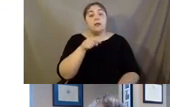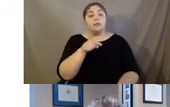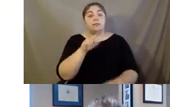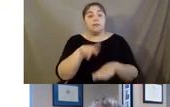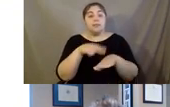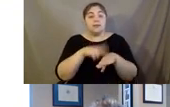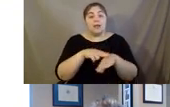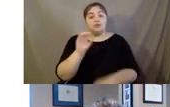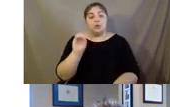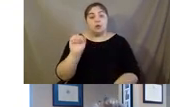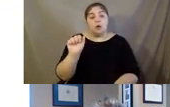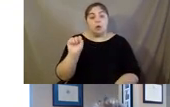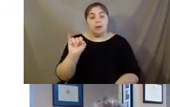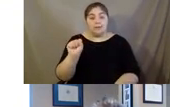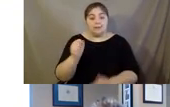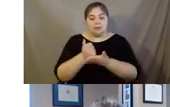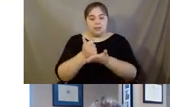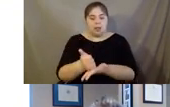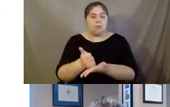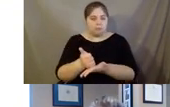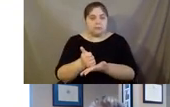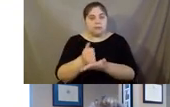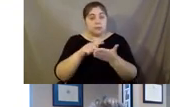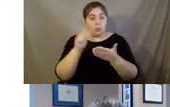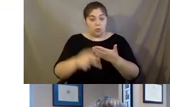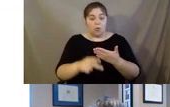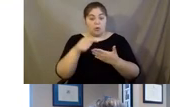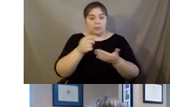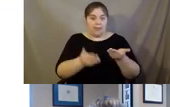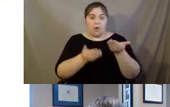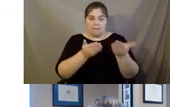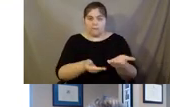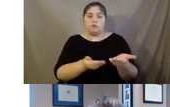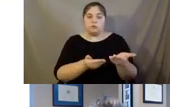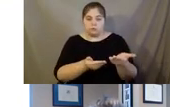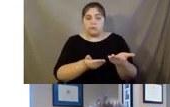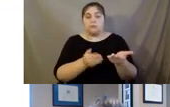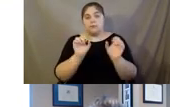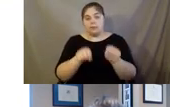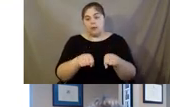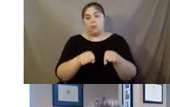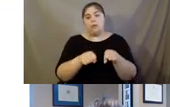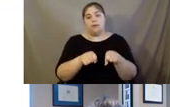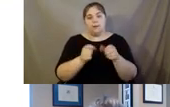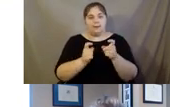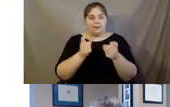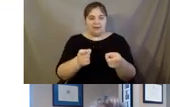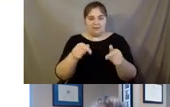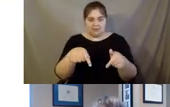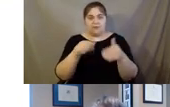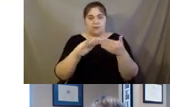OASIS OASIS helps us with and is a program that they offer us that we can extend to the community.